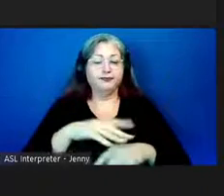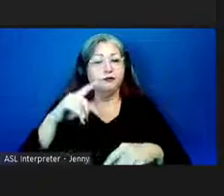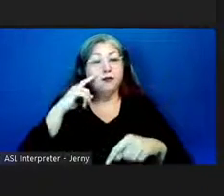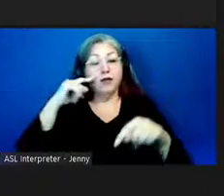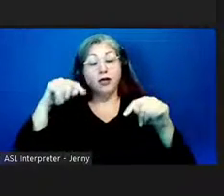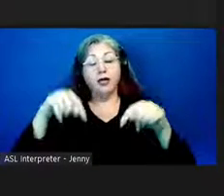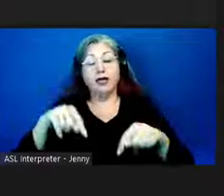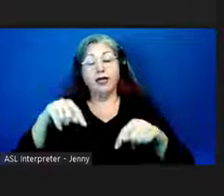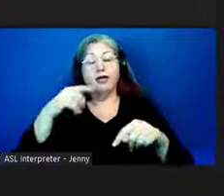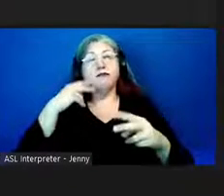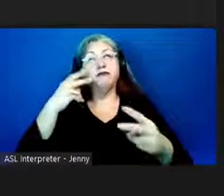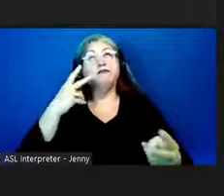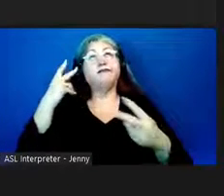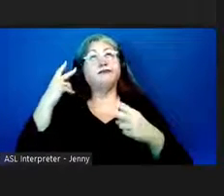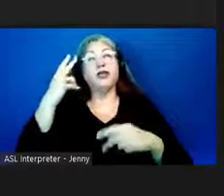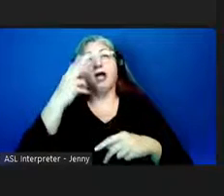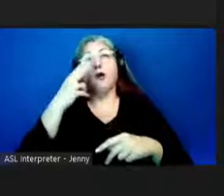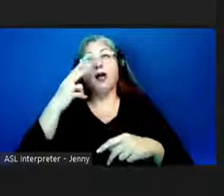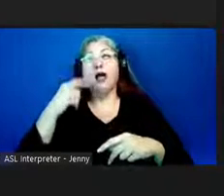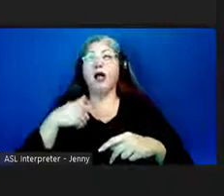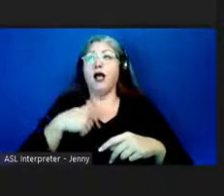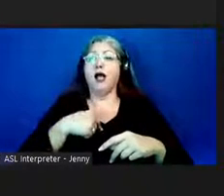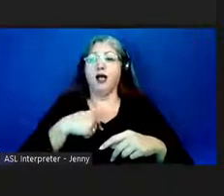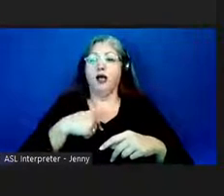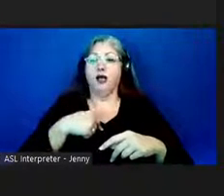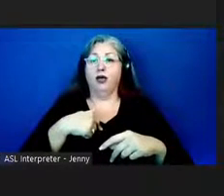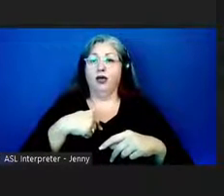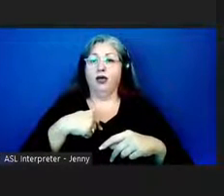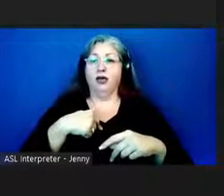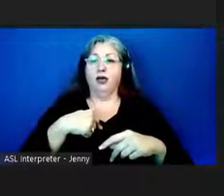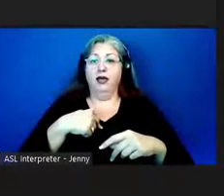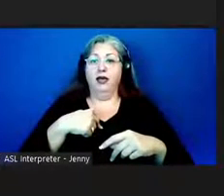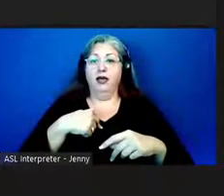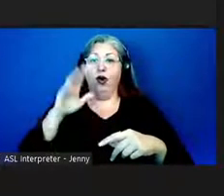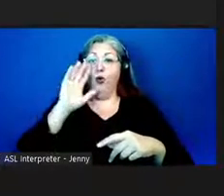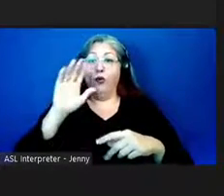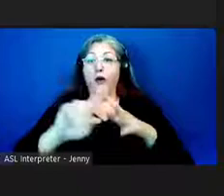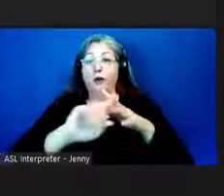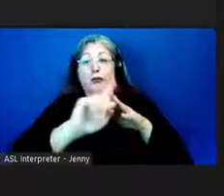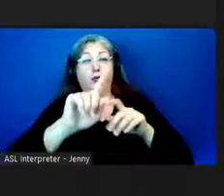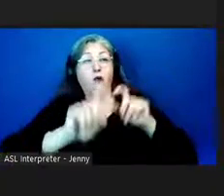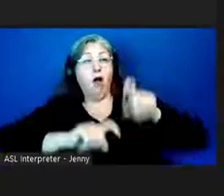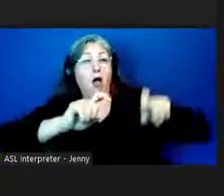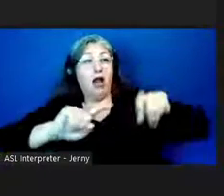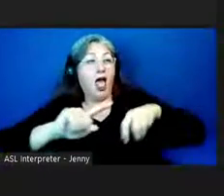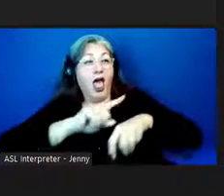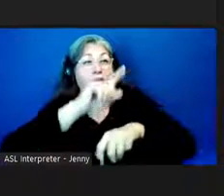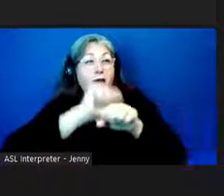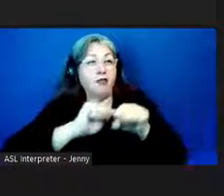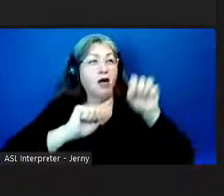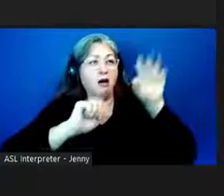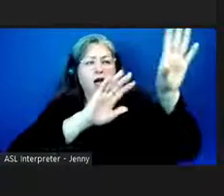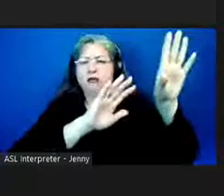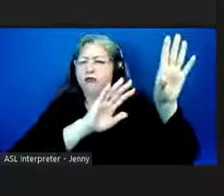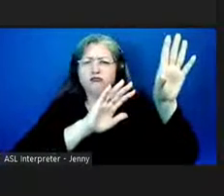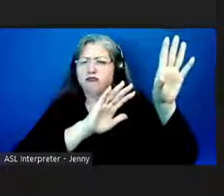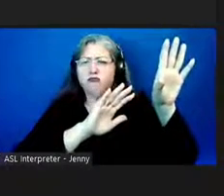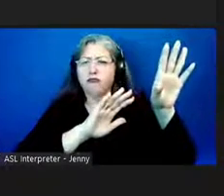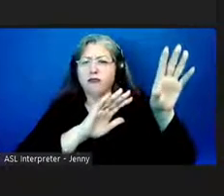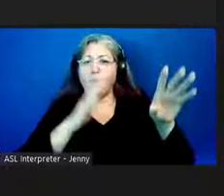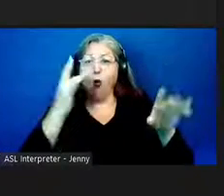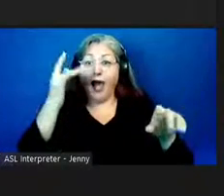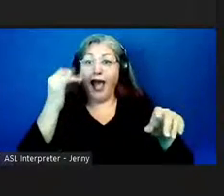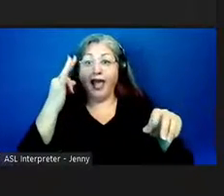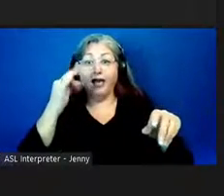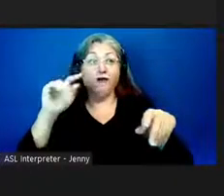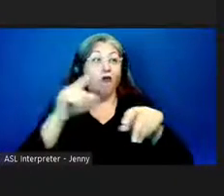we would not run up to the hills because if we ran up to the hills we'll just have to come down